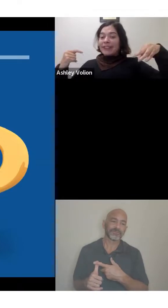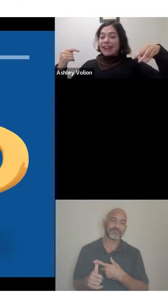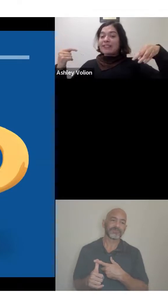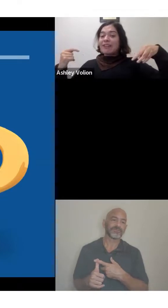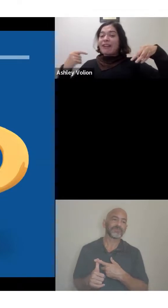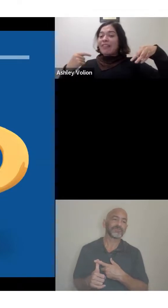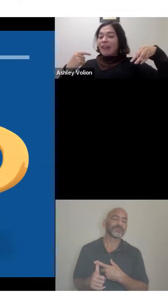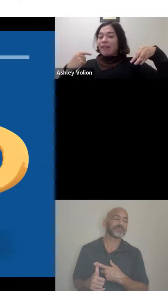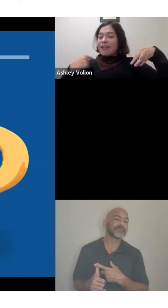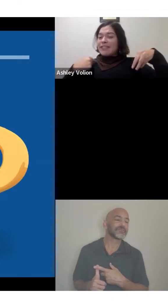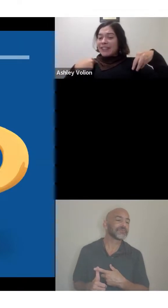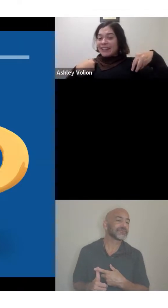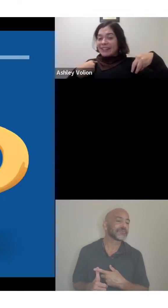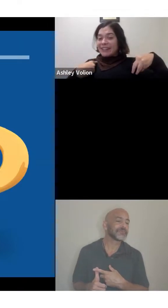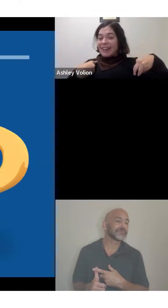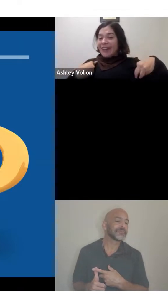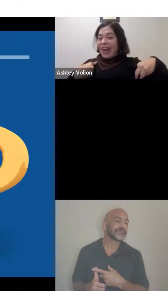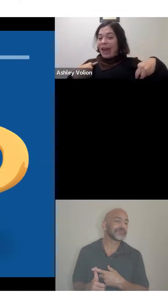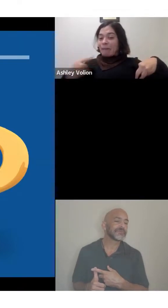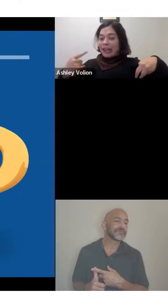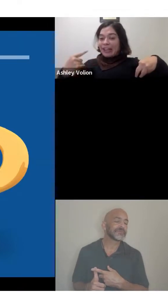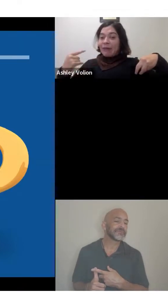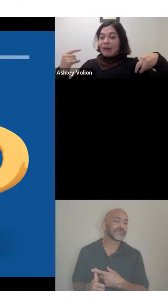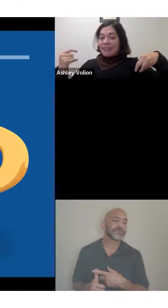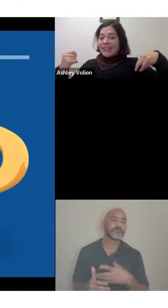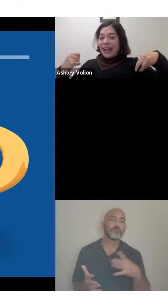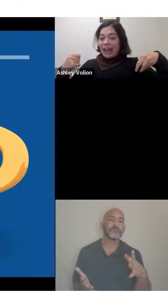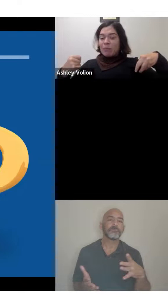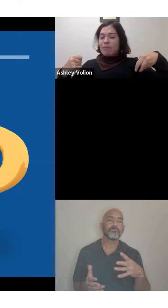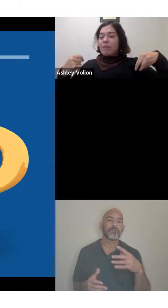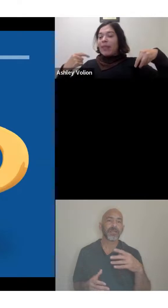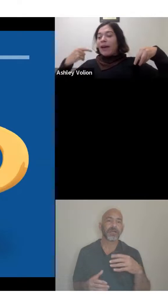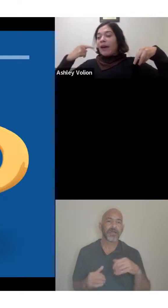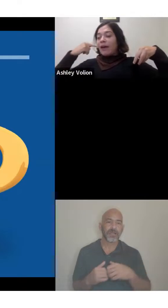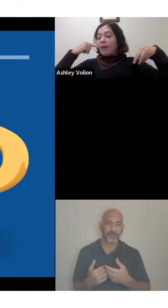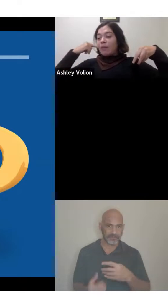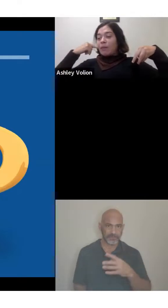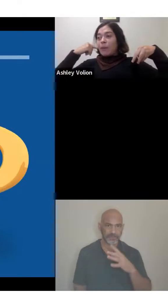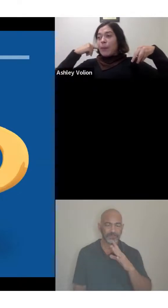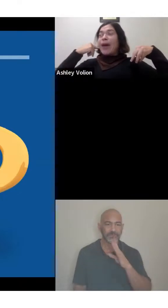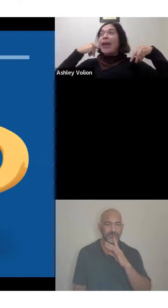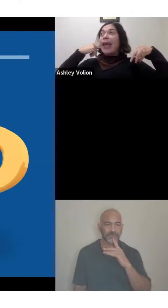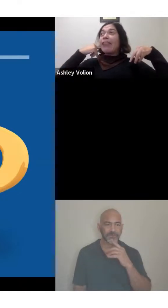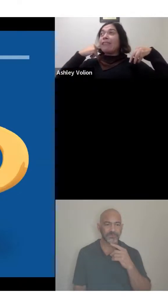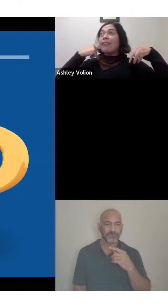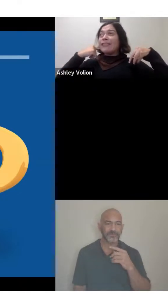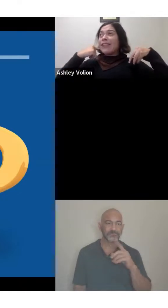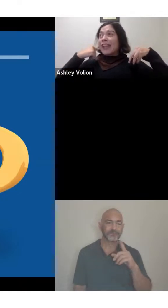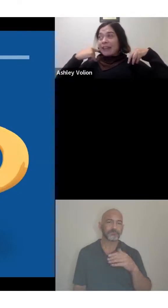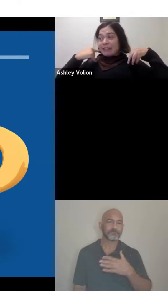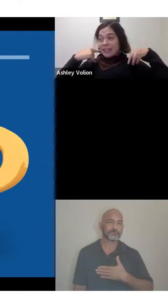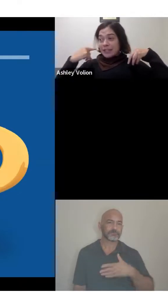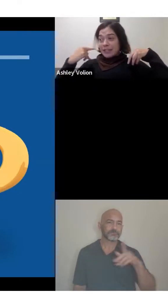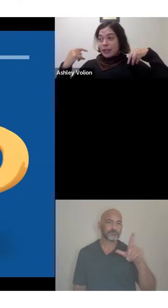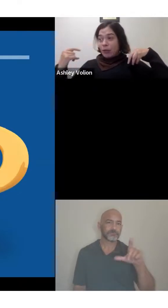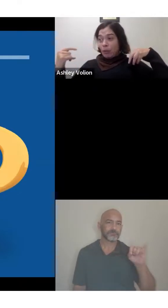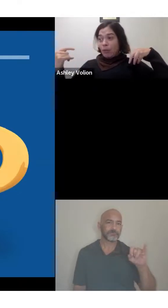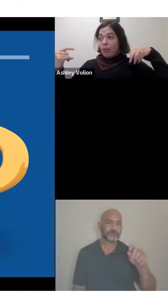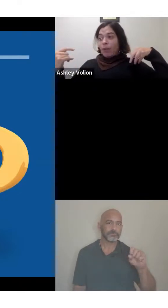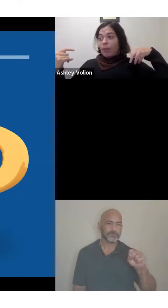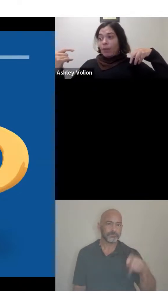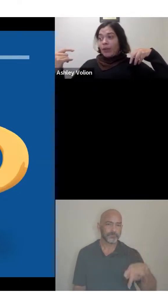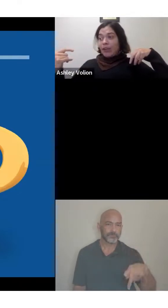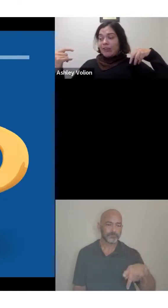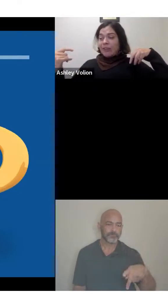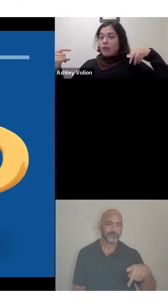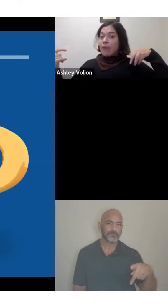make mistakes around language, because I make them all the time. Um, but the first thing you should do